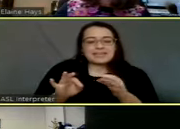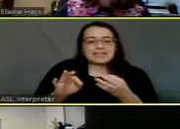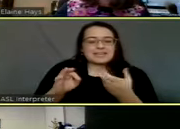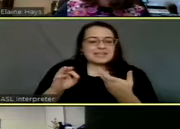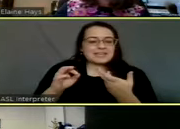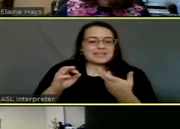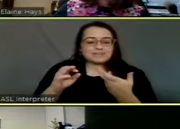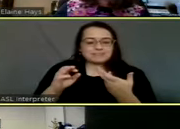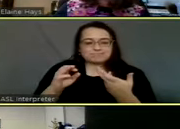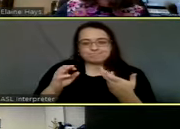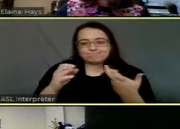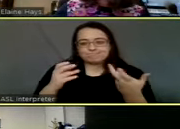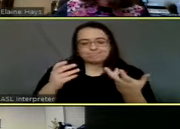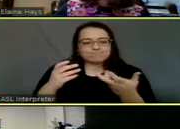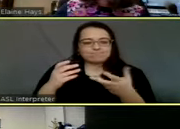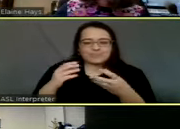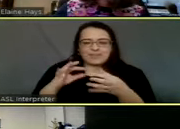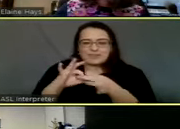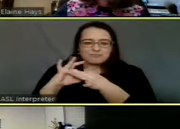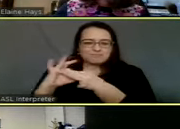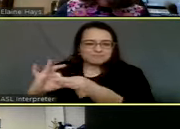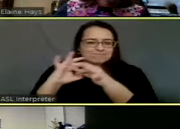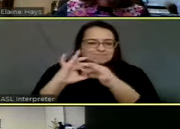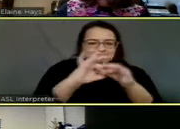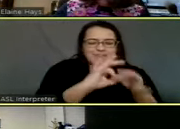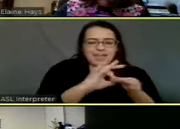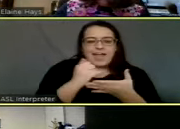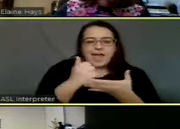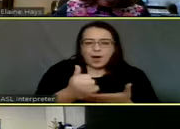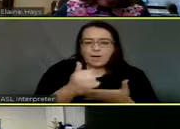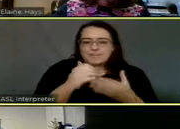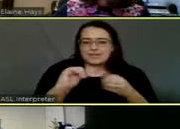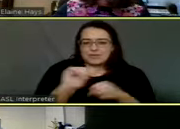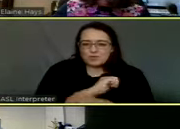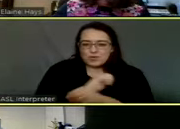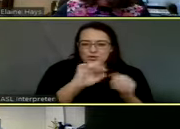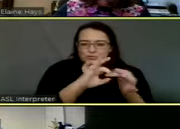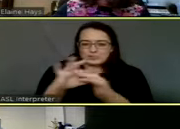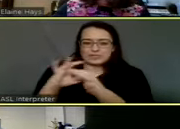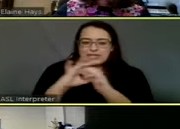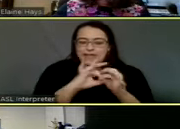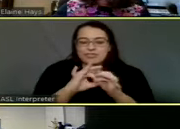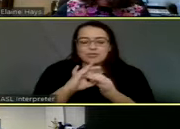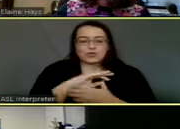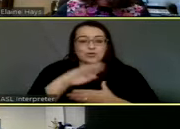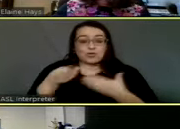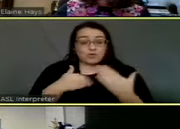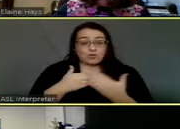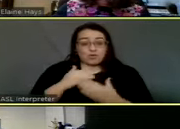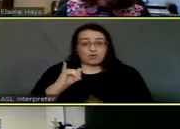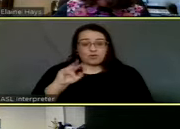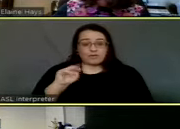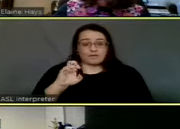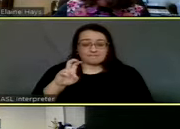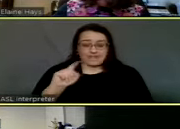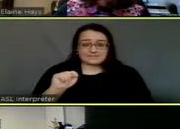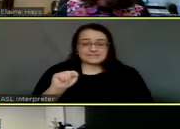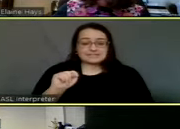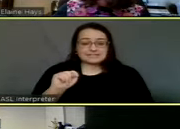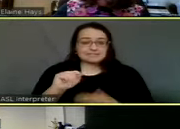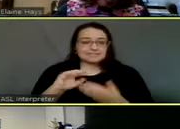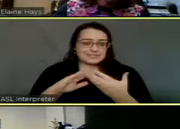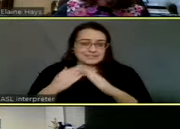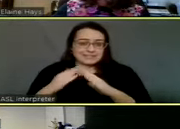among all of these partners and asking them, um, can we all invest even putting some city